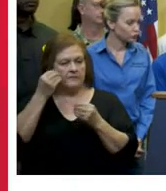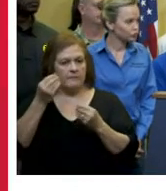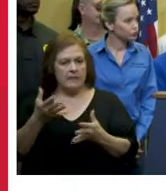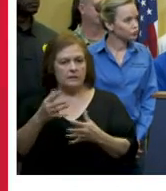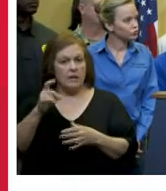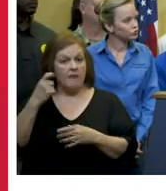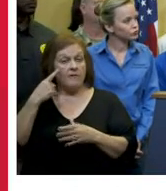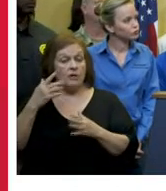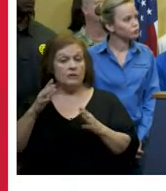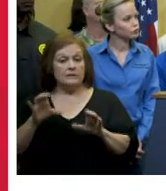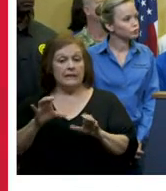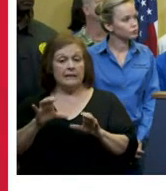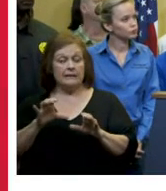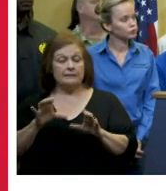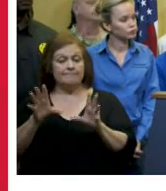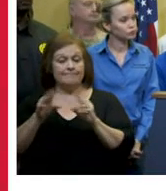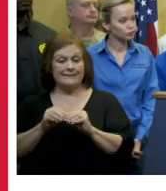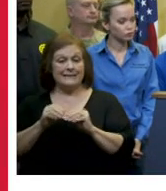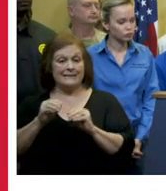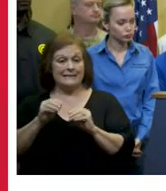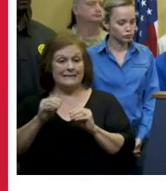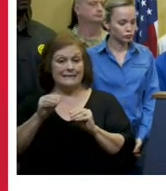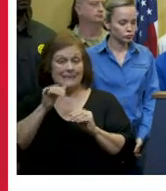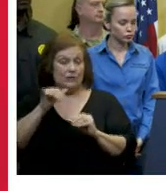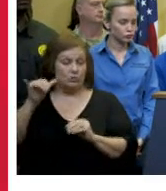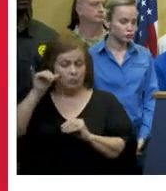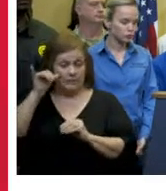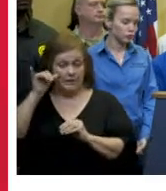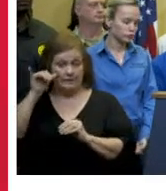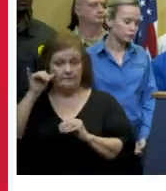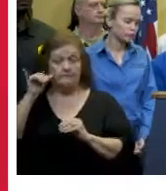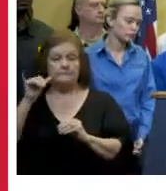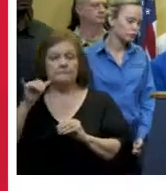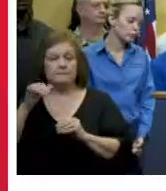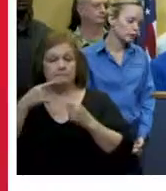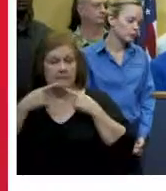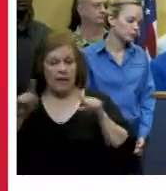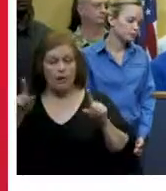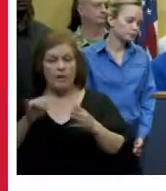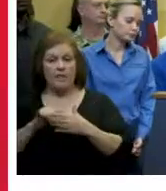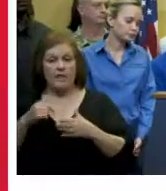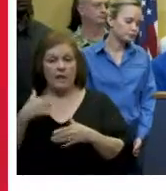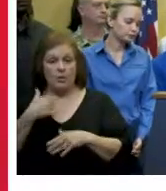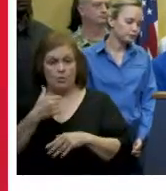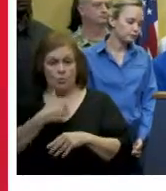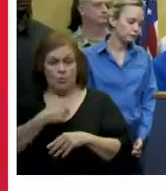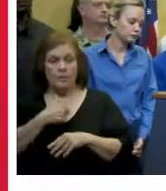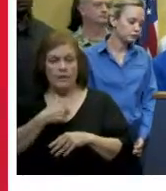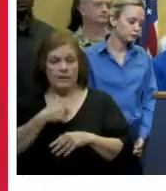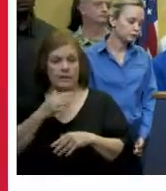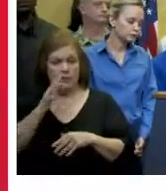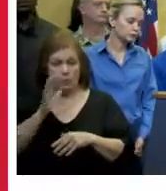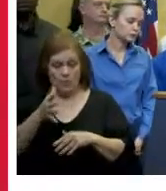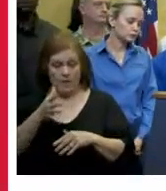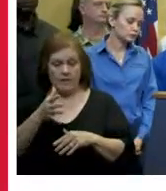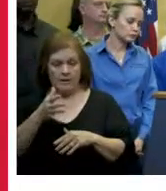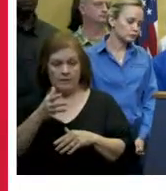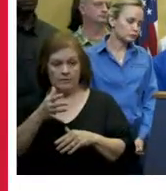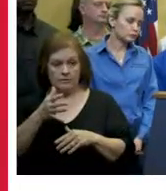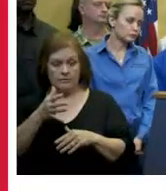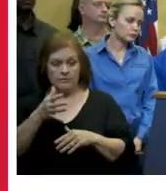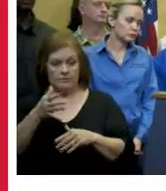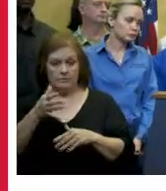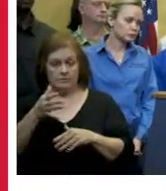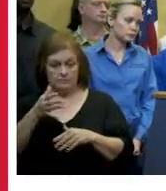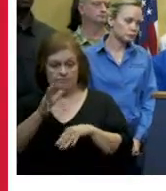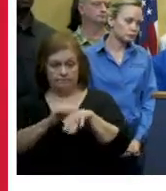uh governor did his press conference with the uh parish presidents yesterday he made the announcement that we're going to mobilize 3 000 uh national